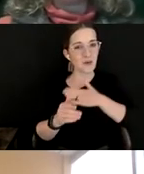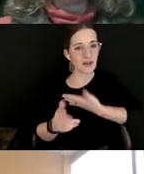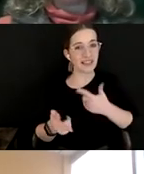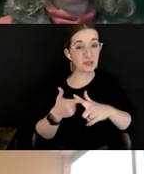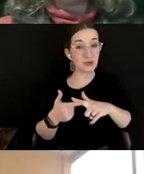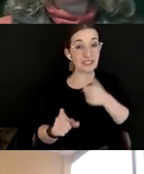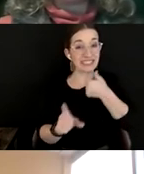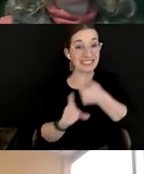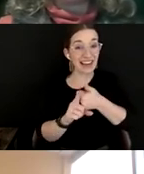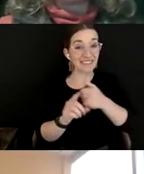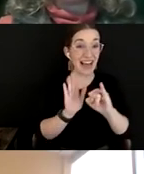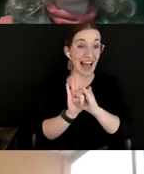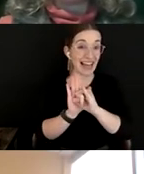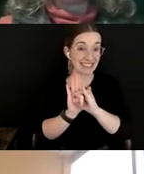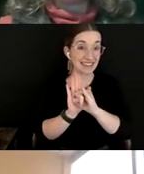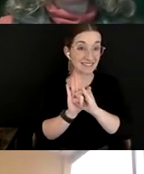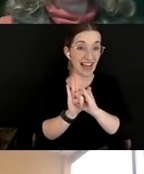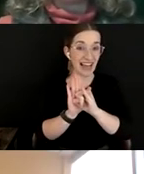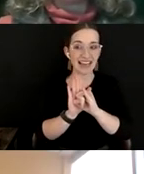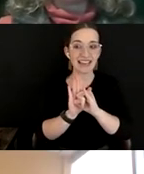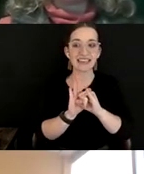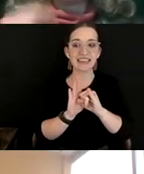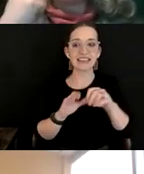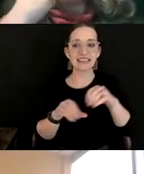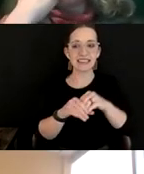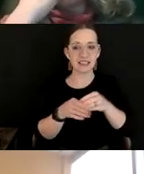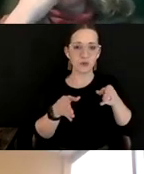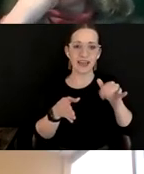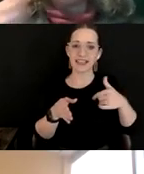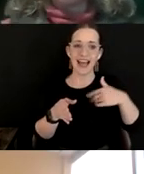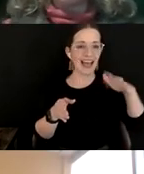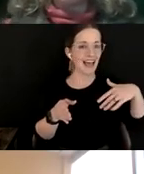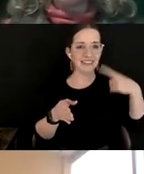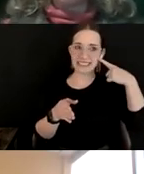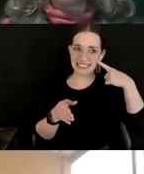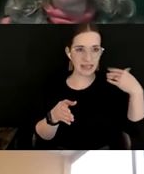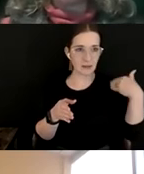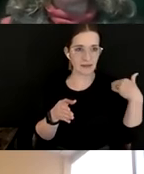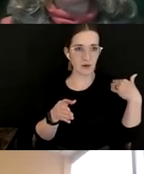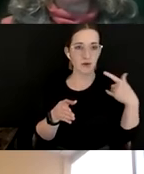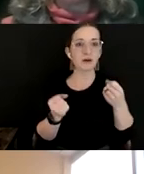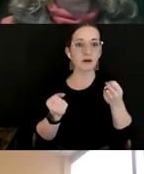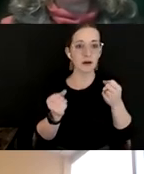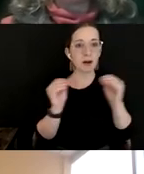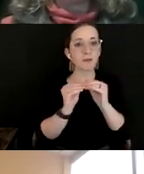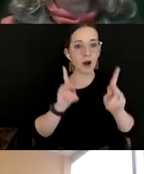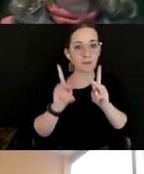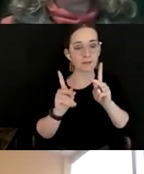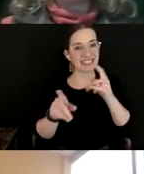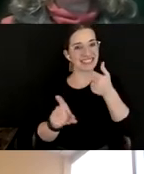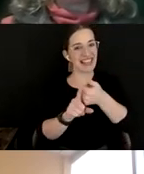materials in ways that I hadn't really seen before. So a lot more folks self-identifying as transgender.